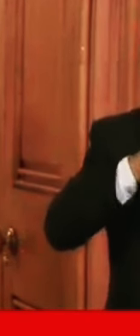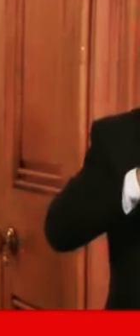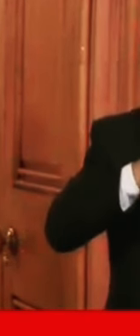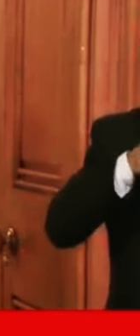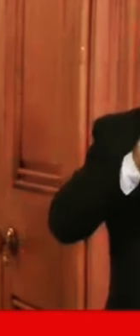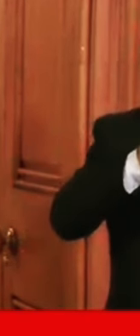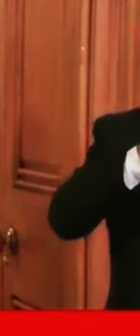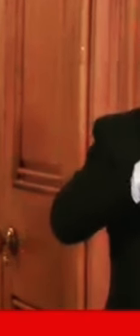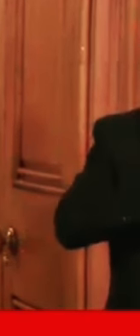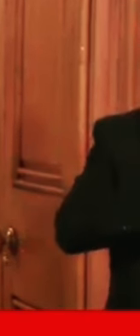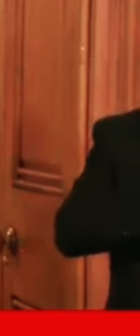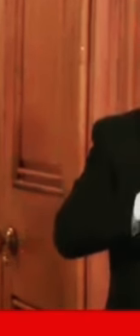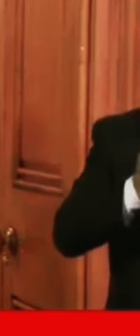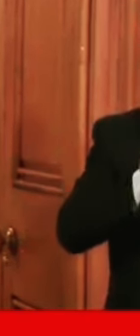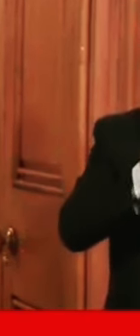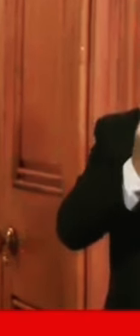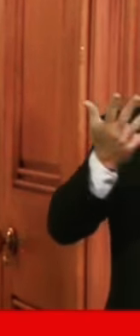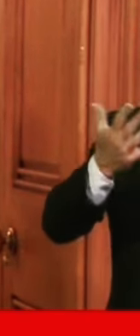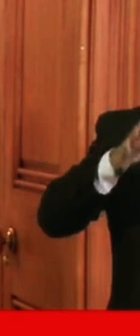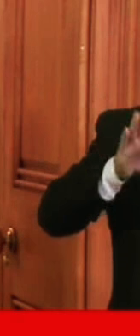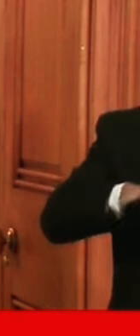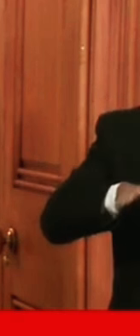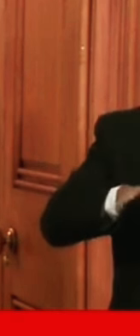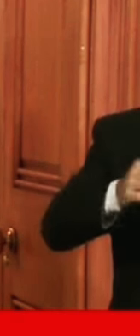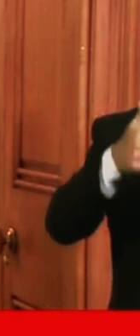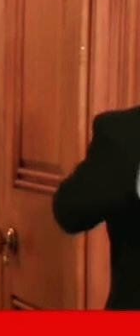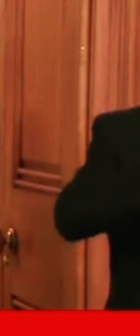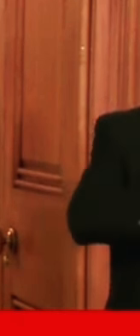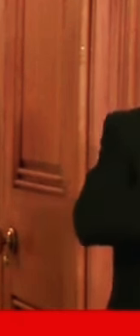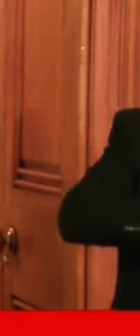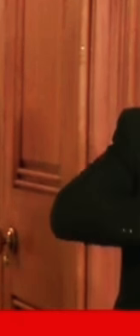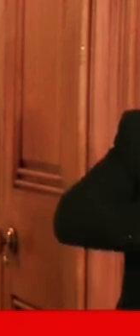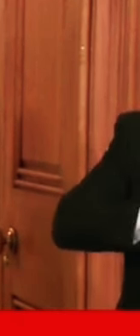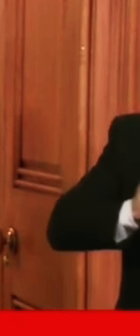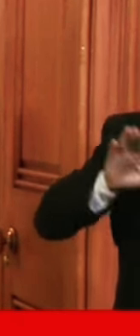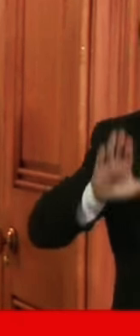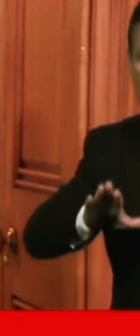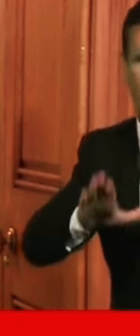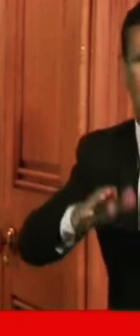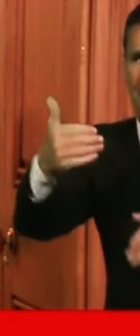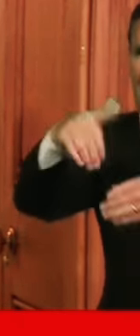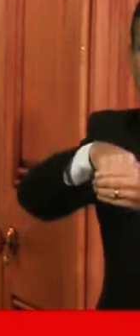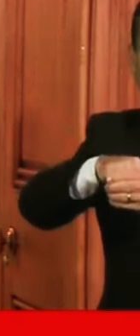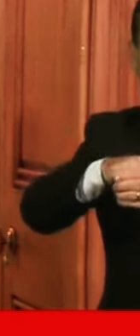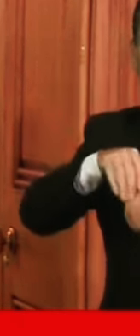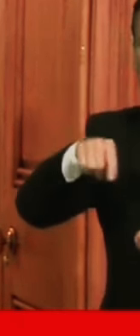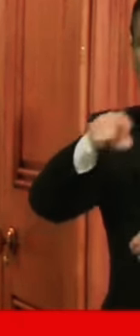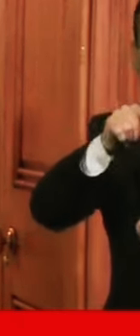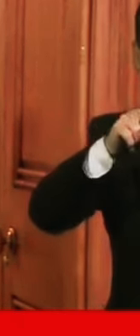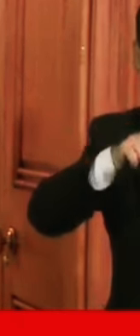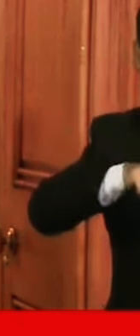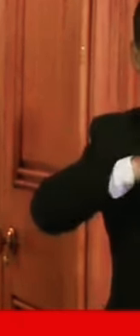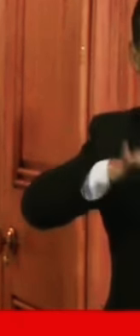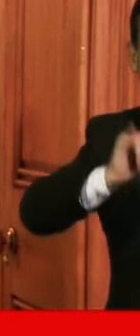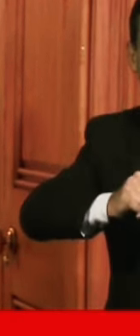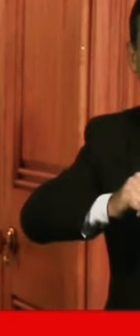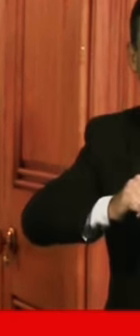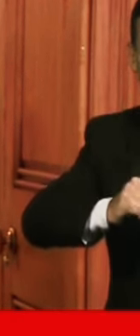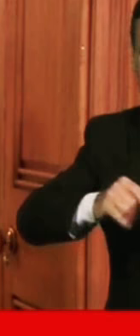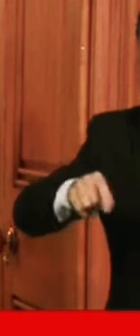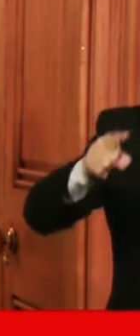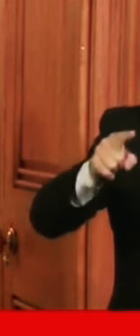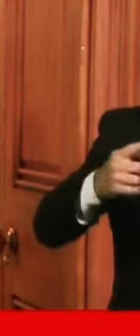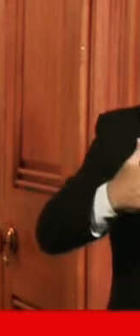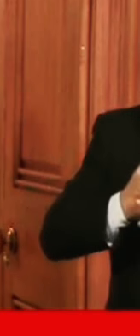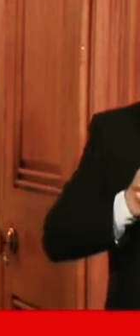country in the NHS and in the armed forces, and in so many other ways, will not be sharing the joy of this month as they normally